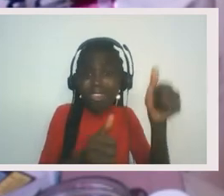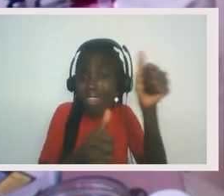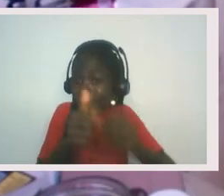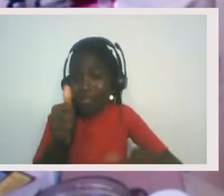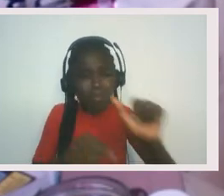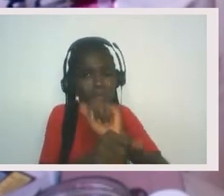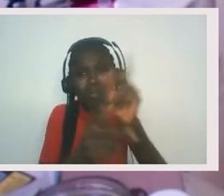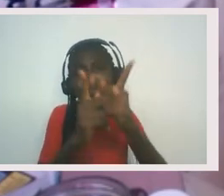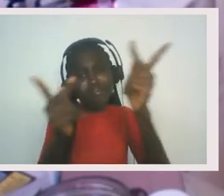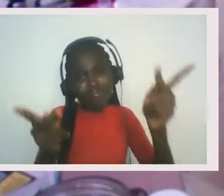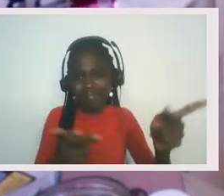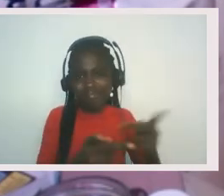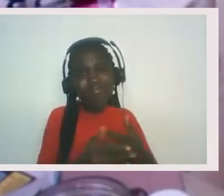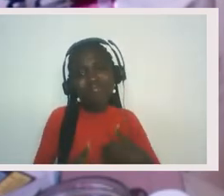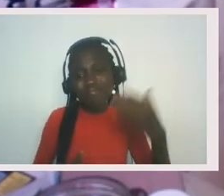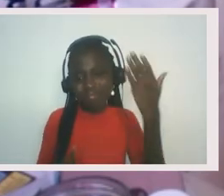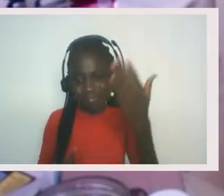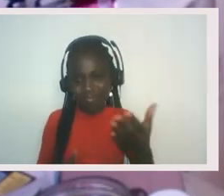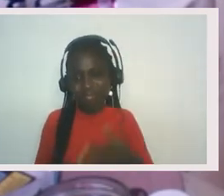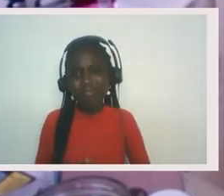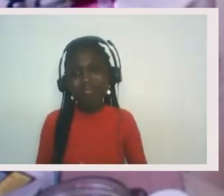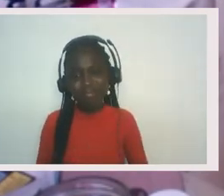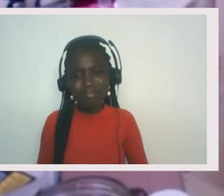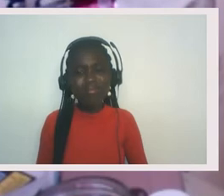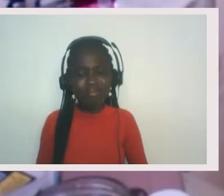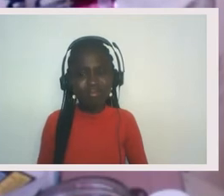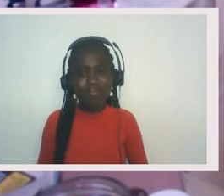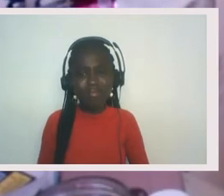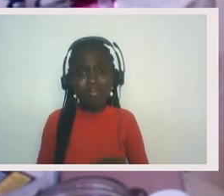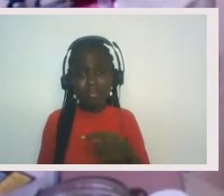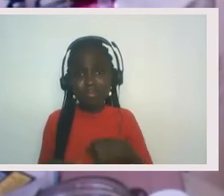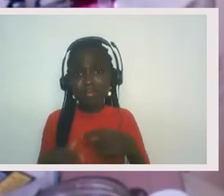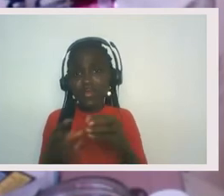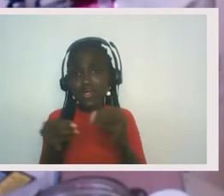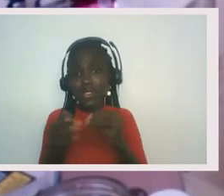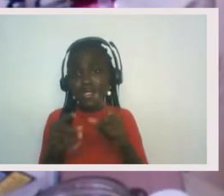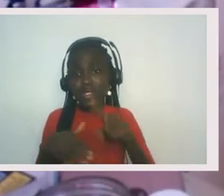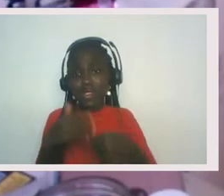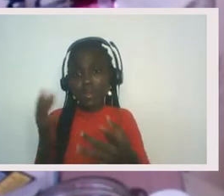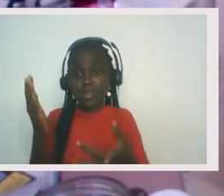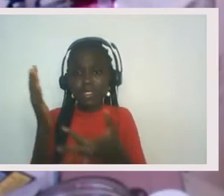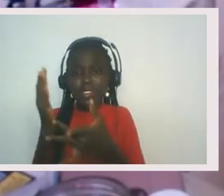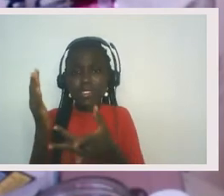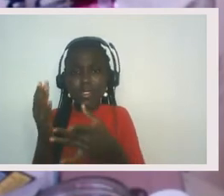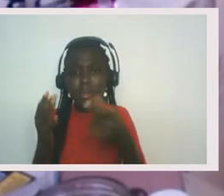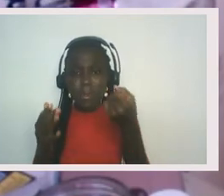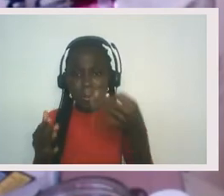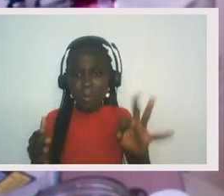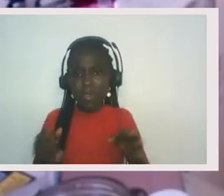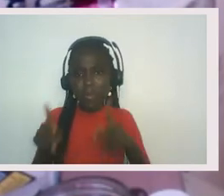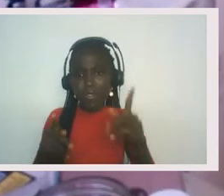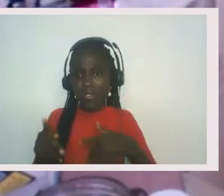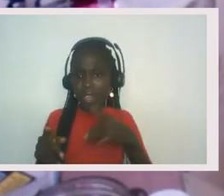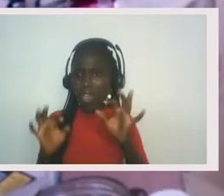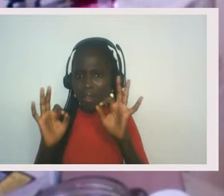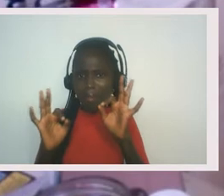And you would think, and I bring up tech because people think, Oh, it's new progressive. Like everybody's super, all of the startups are super cool. they give